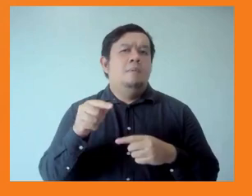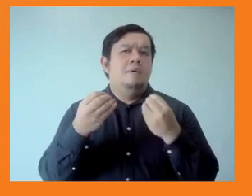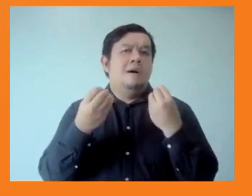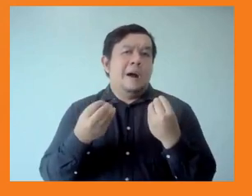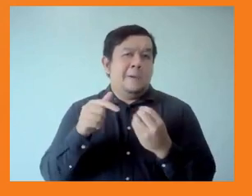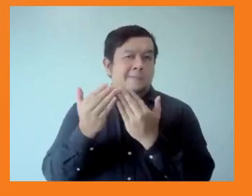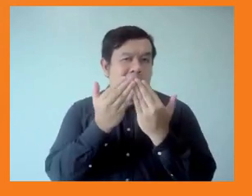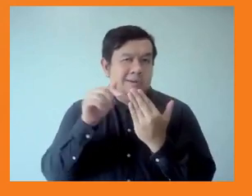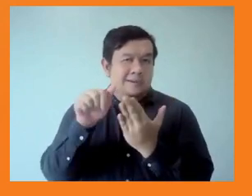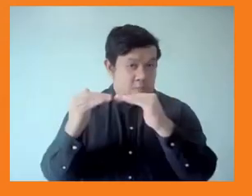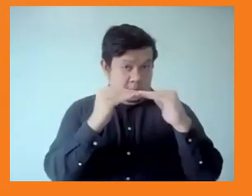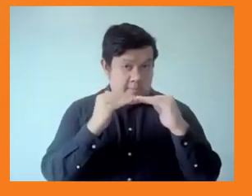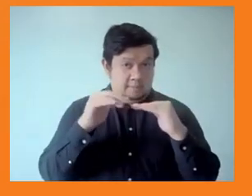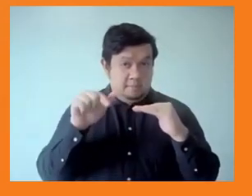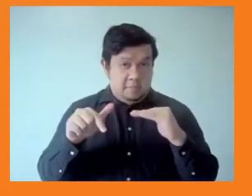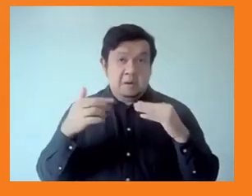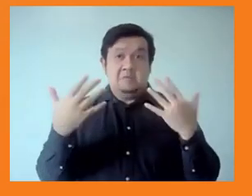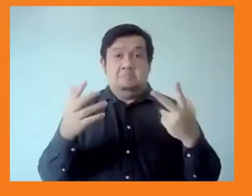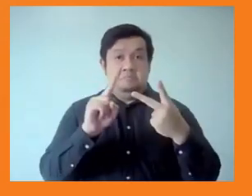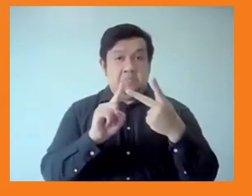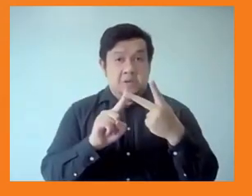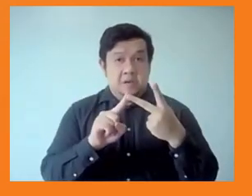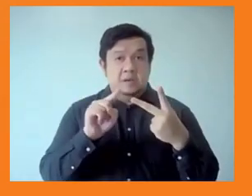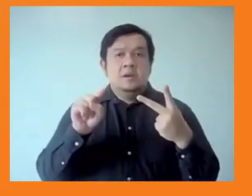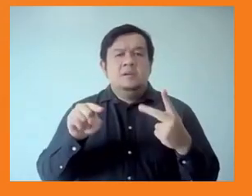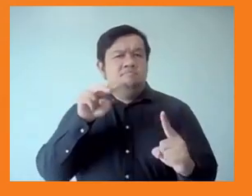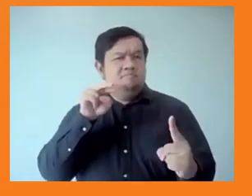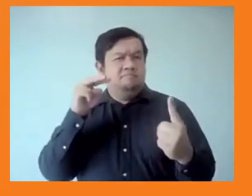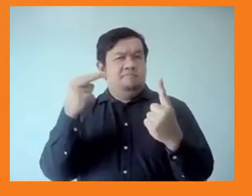thinking provide a critical view of IFI's approach towards inequality?